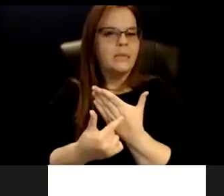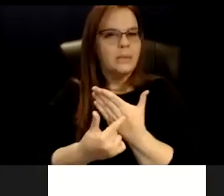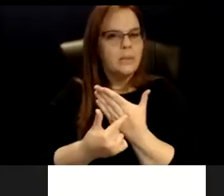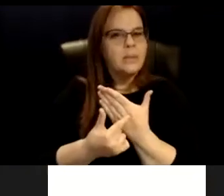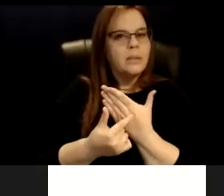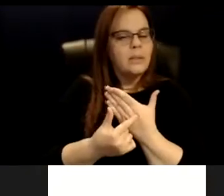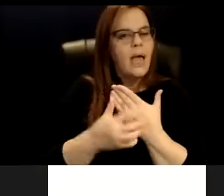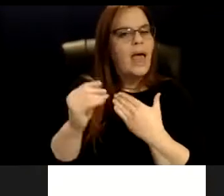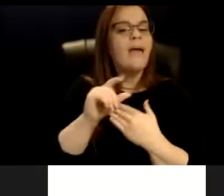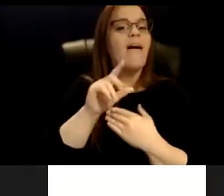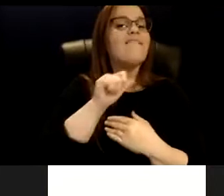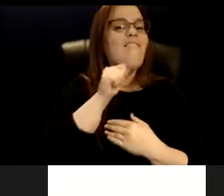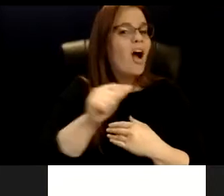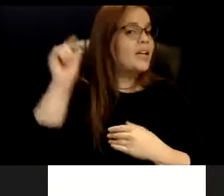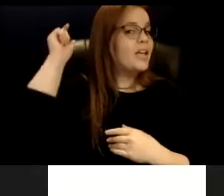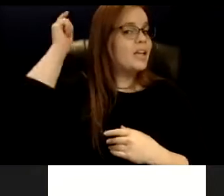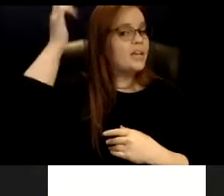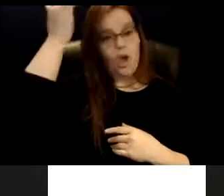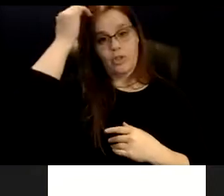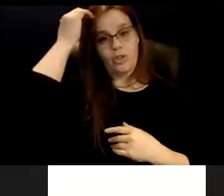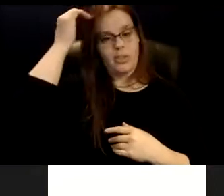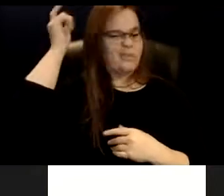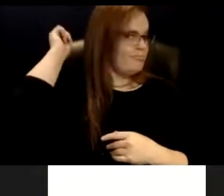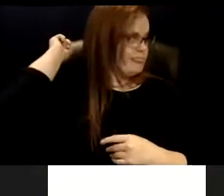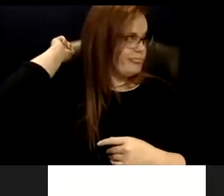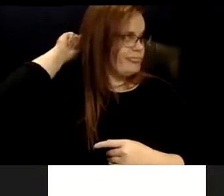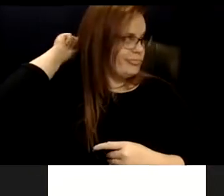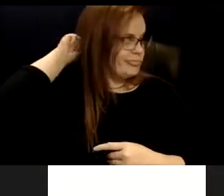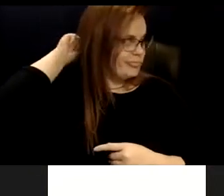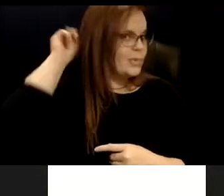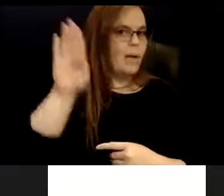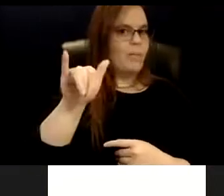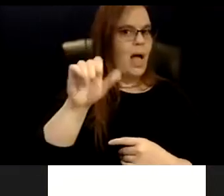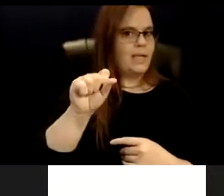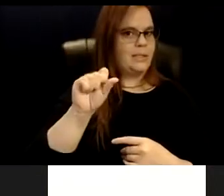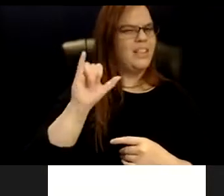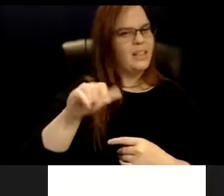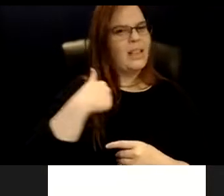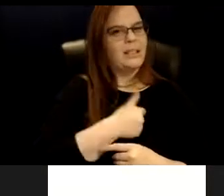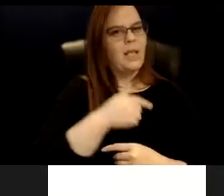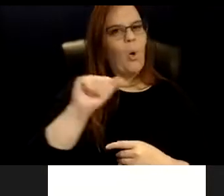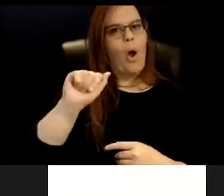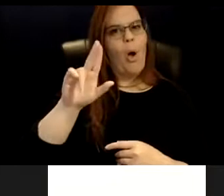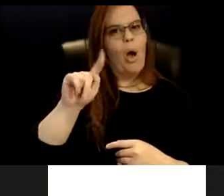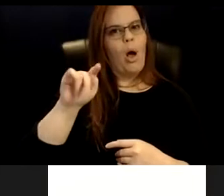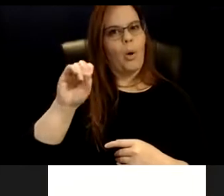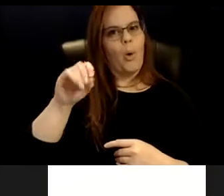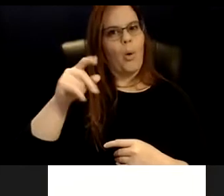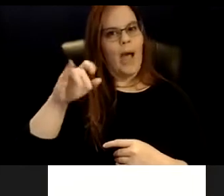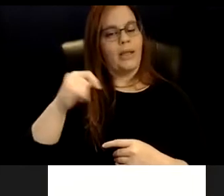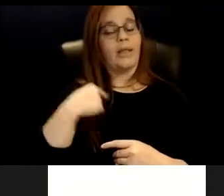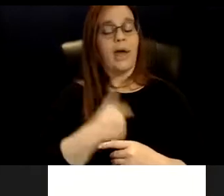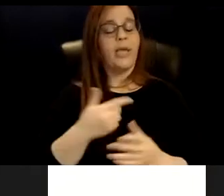unconscious bias. That's it. And that's the autopilot that we're on too. So we're on autopilot